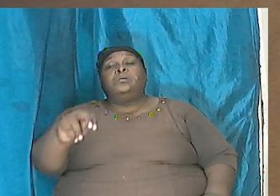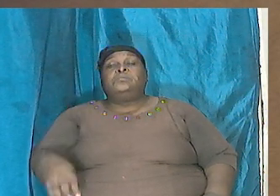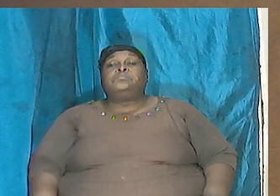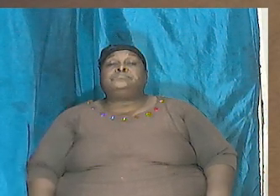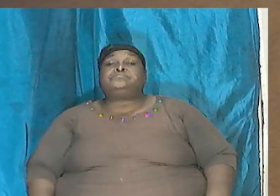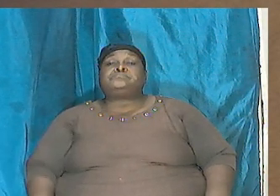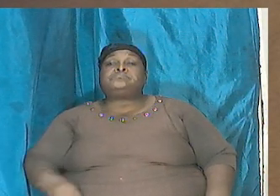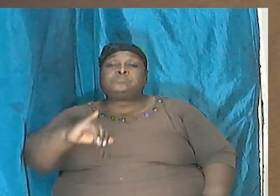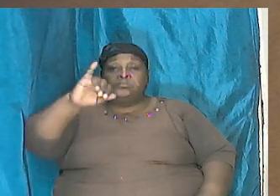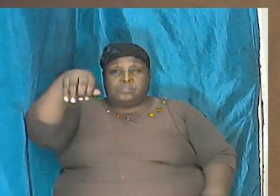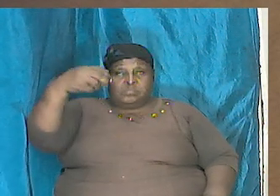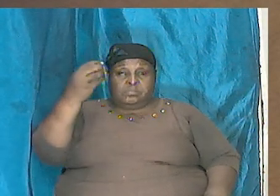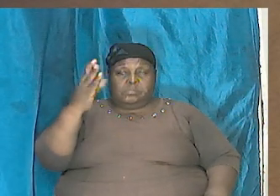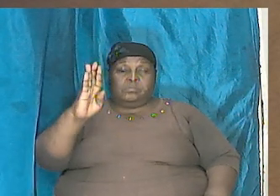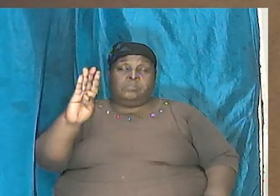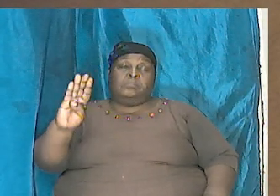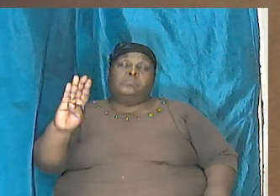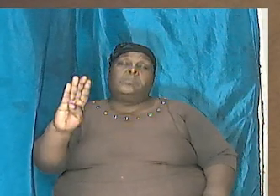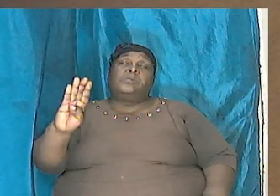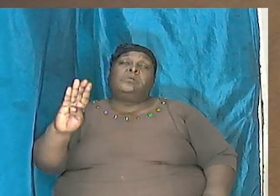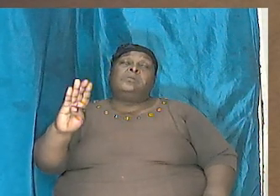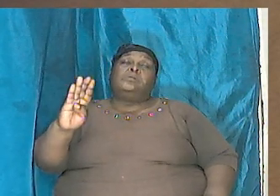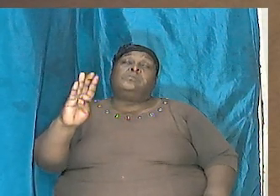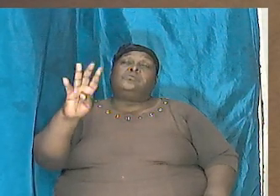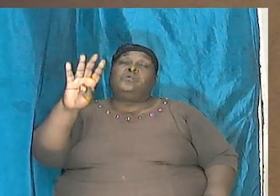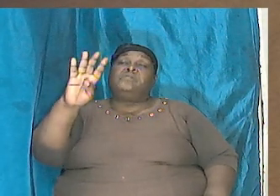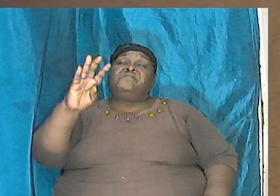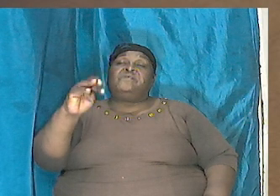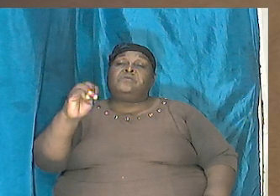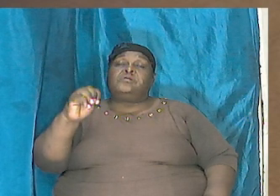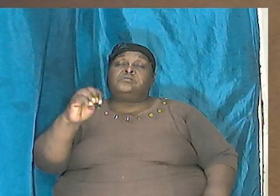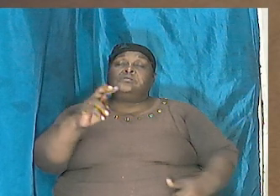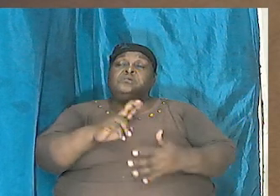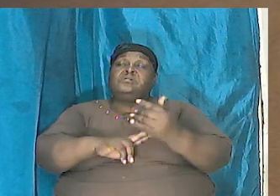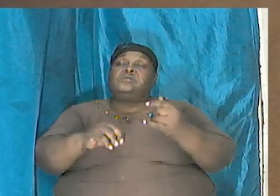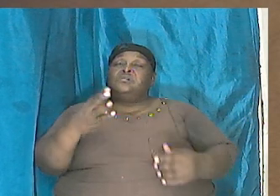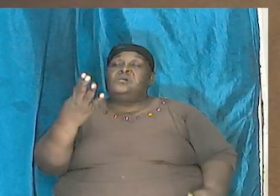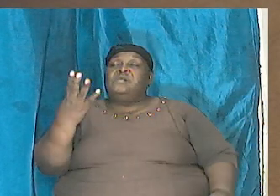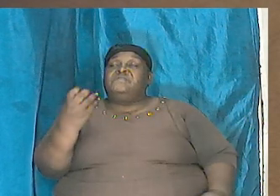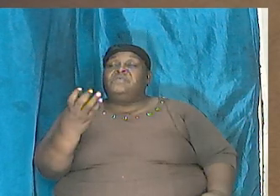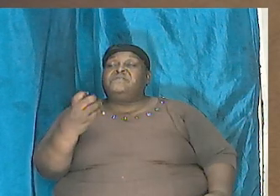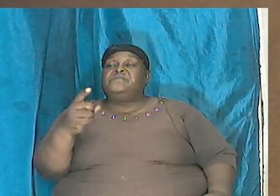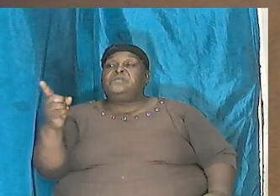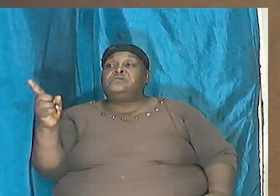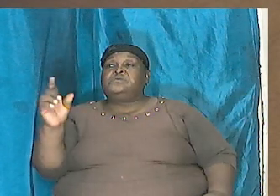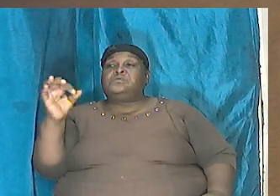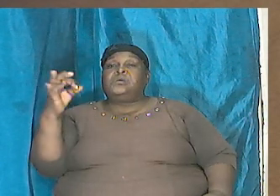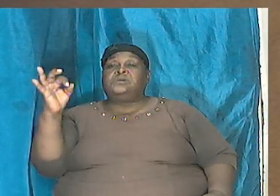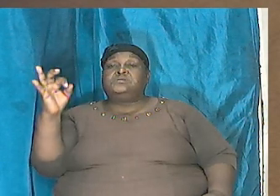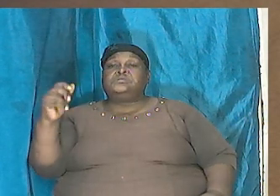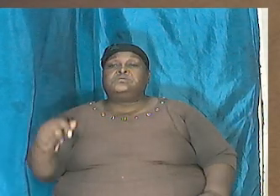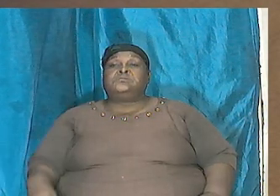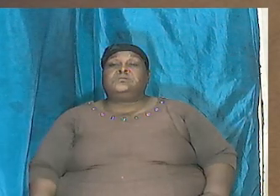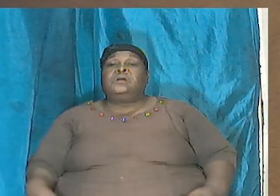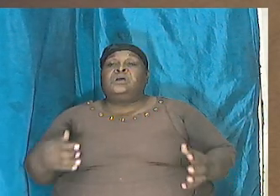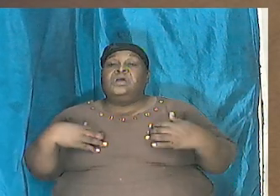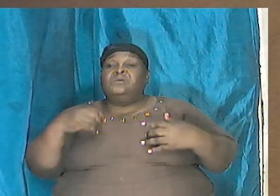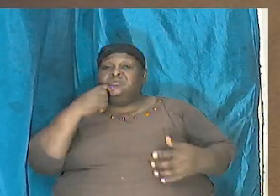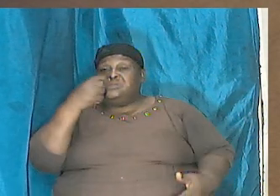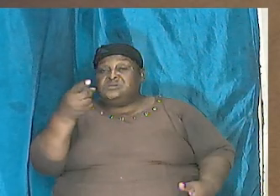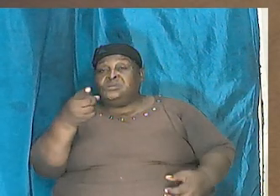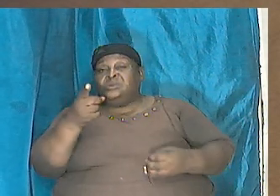chapter 40 and I believe verses 15 to 19 has to say about